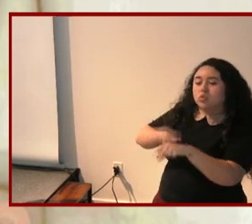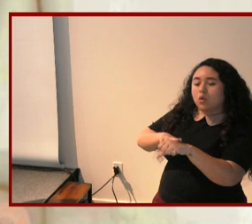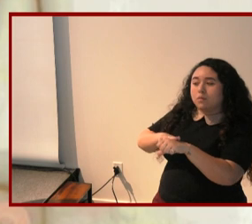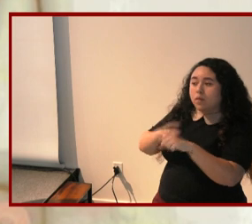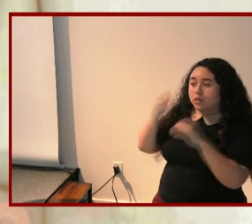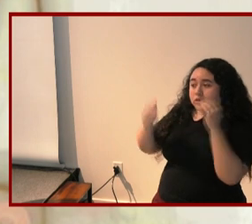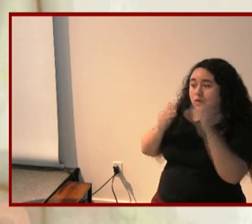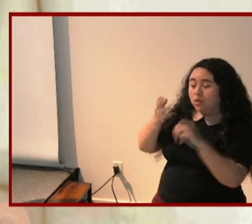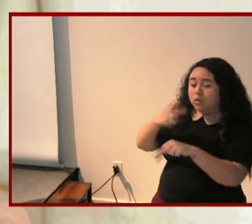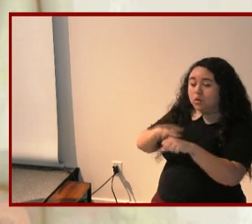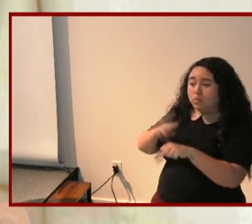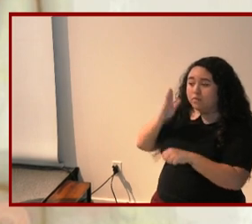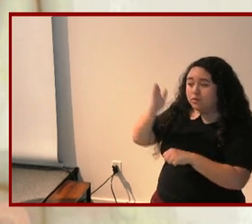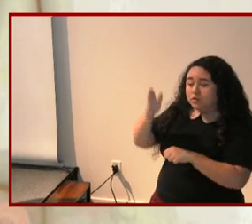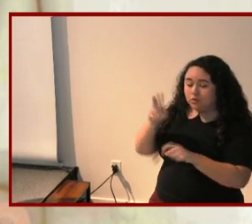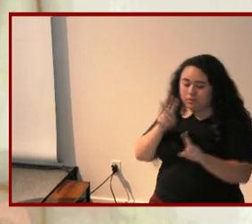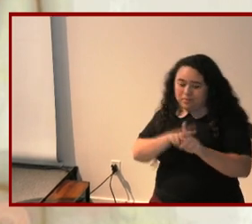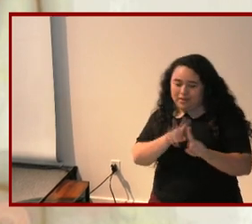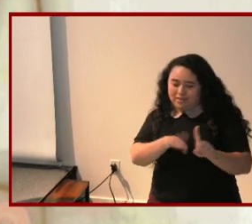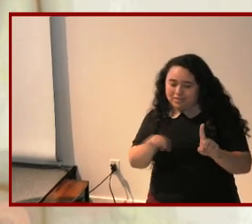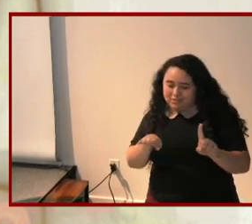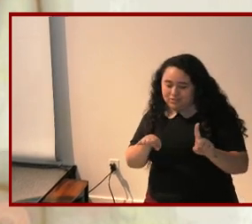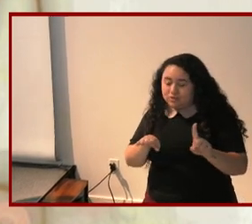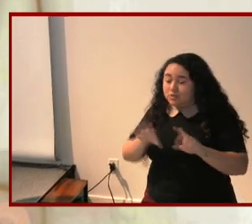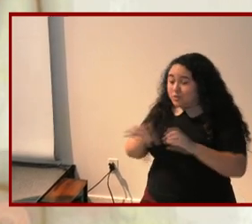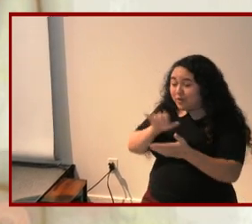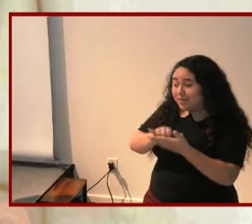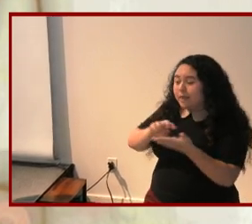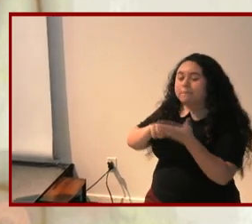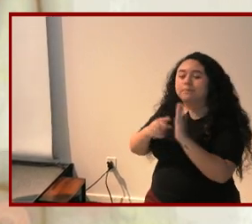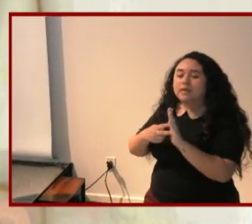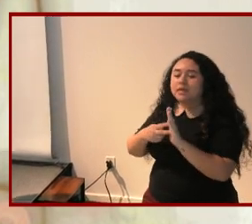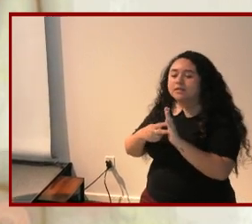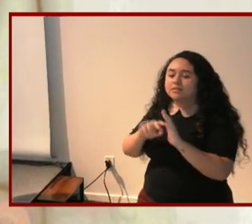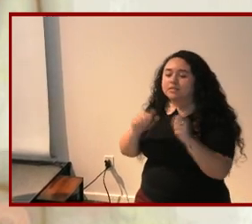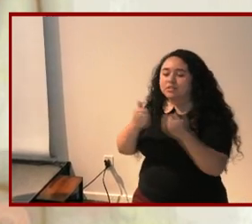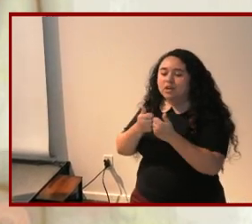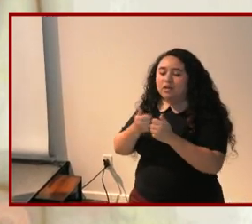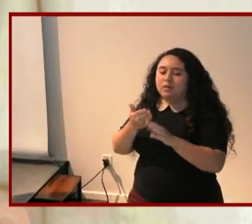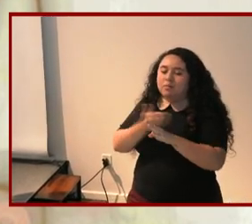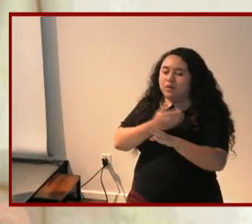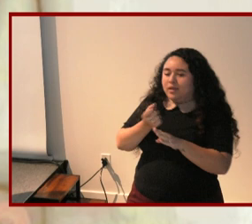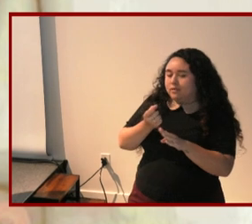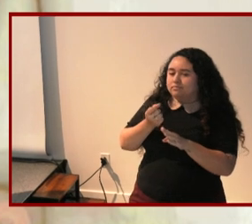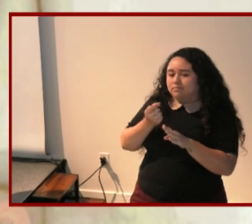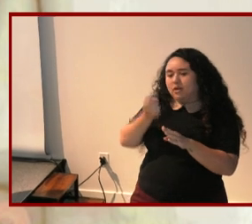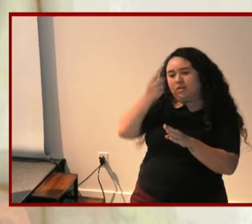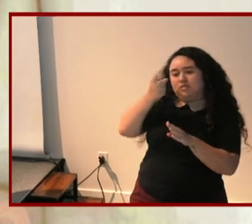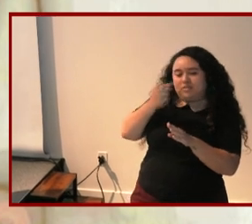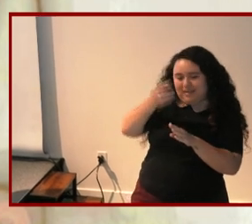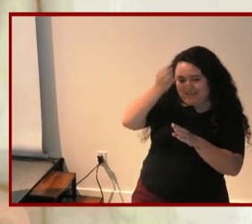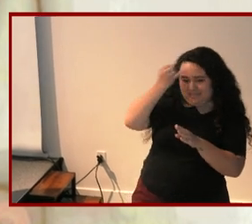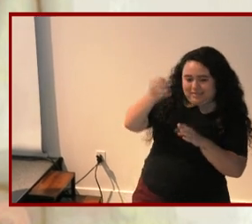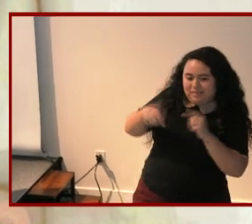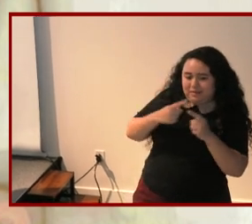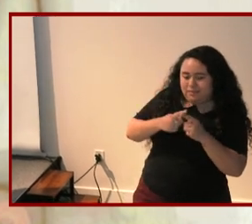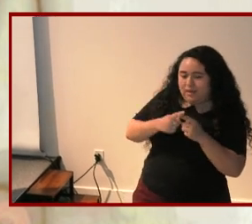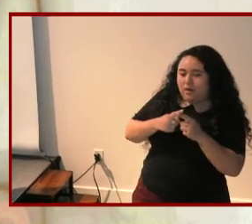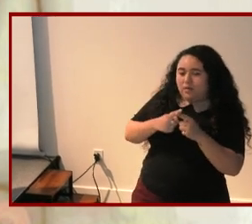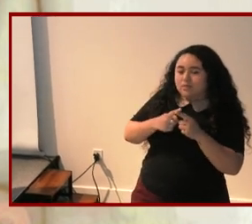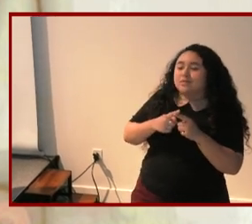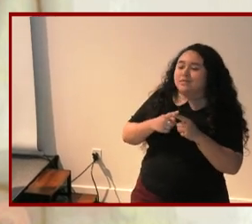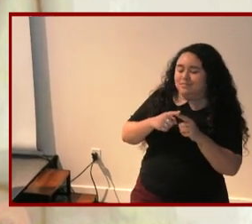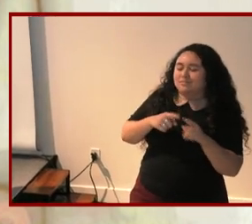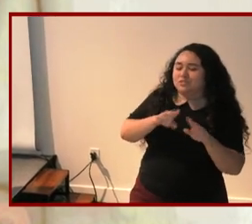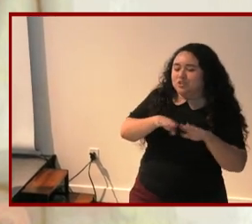for their children and in doing so challenge preconceived ideas about disability and states of dependency so i'll